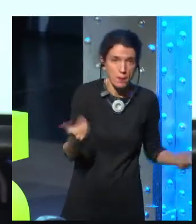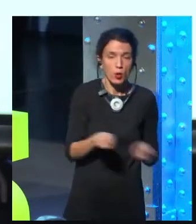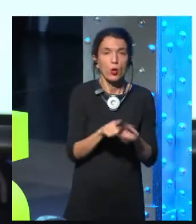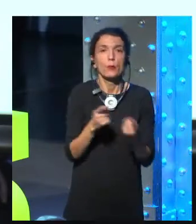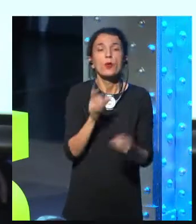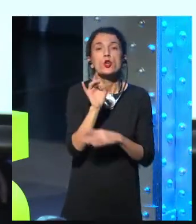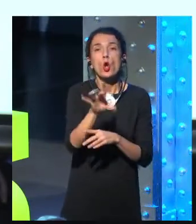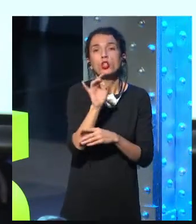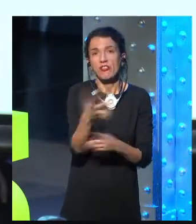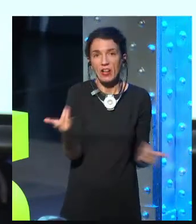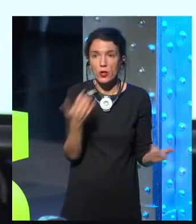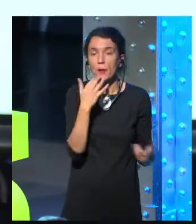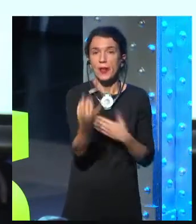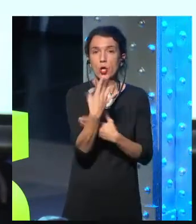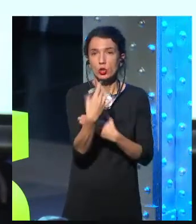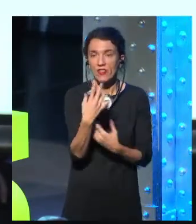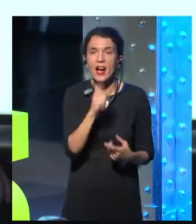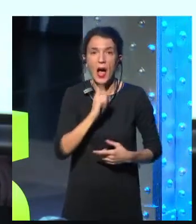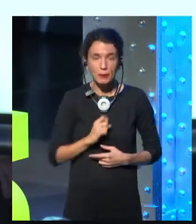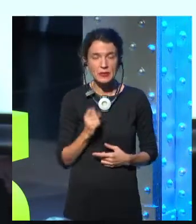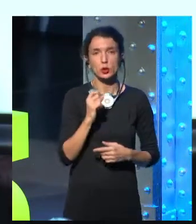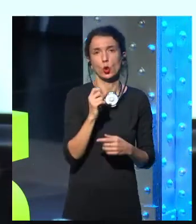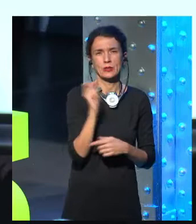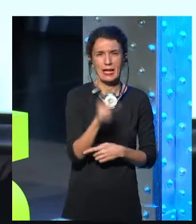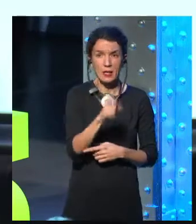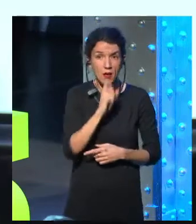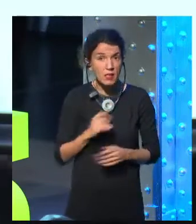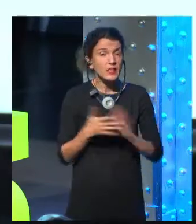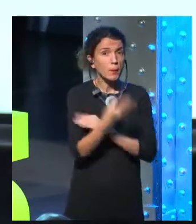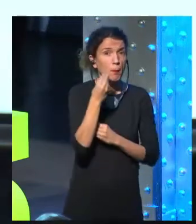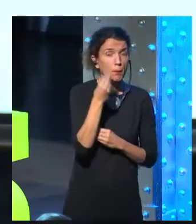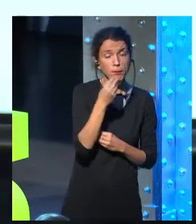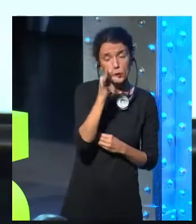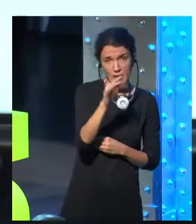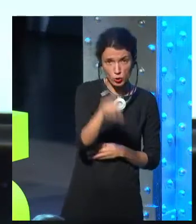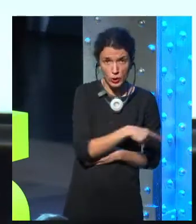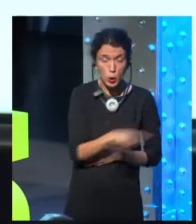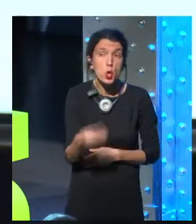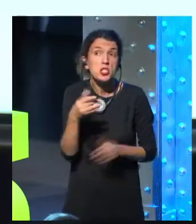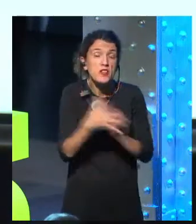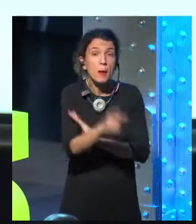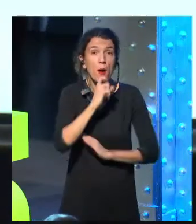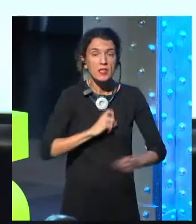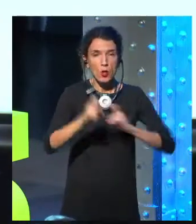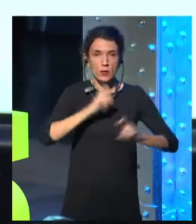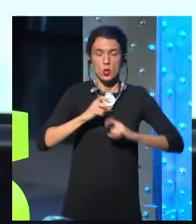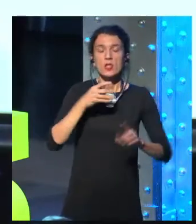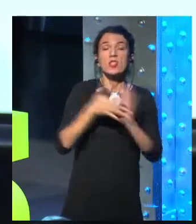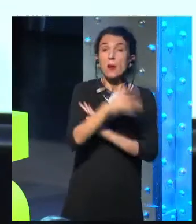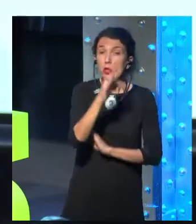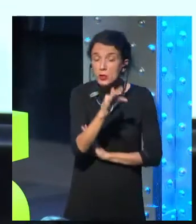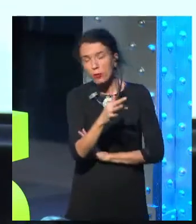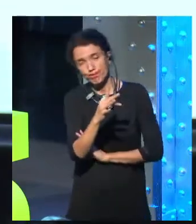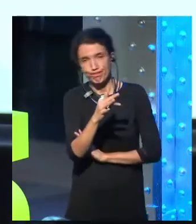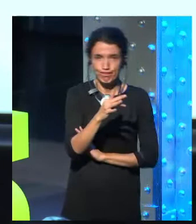so many United States technology companies that want me to help build a smart fridge. And I